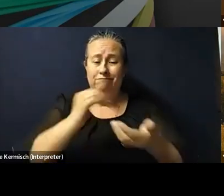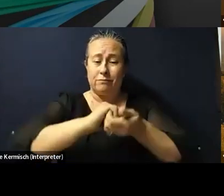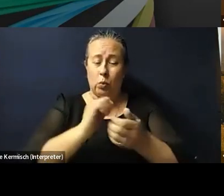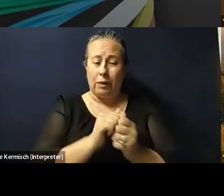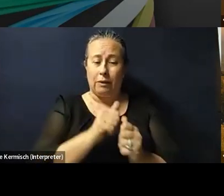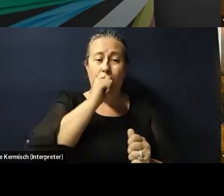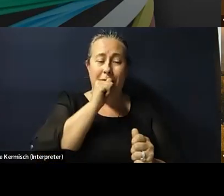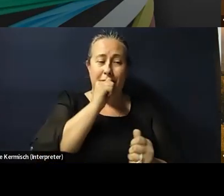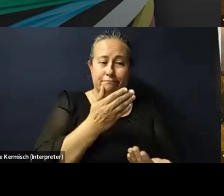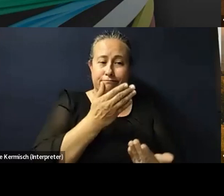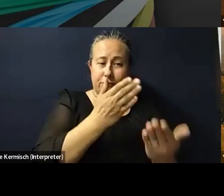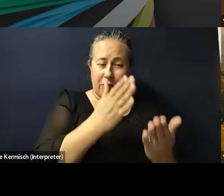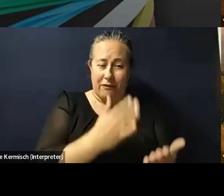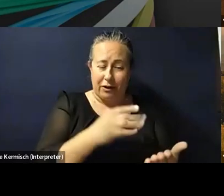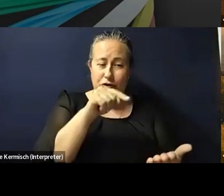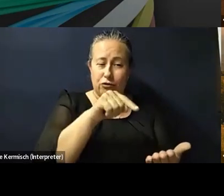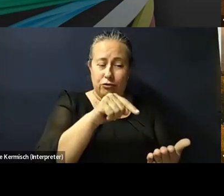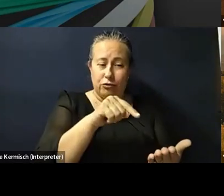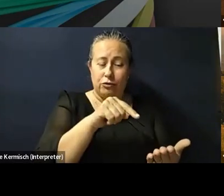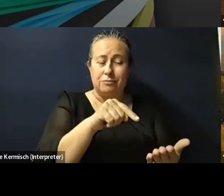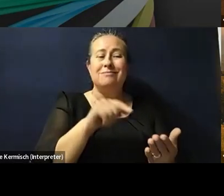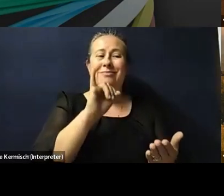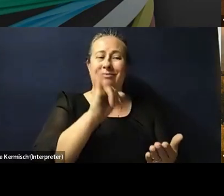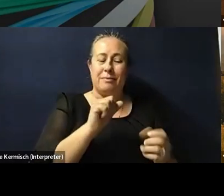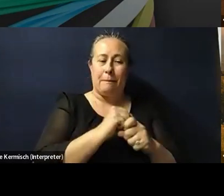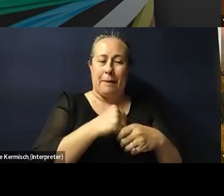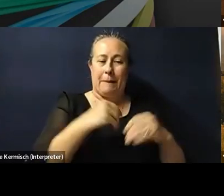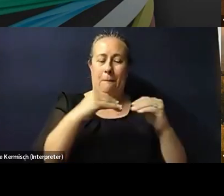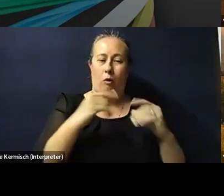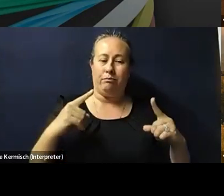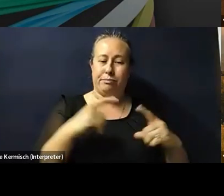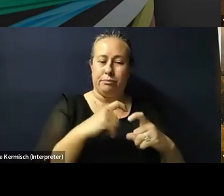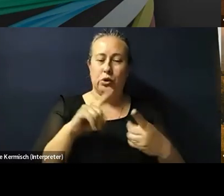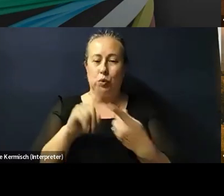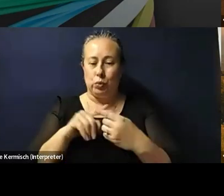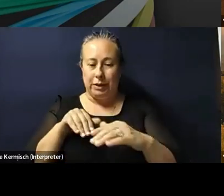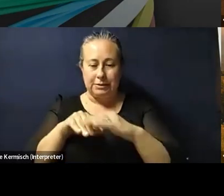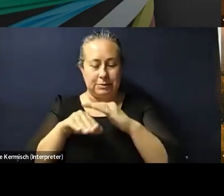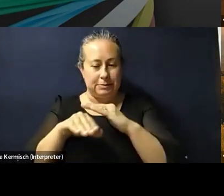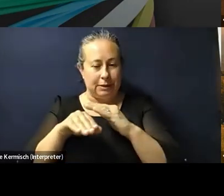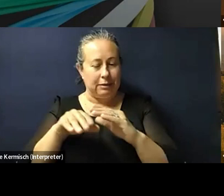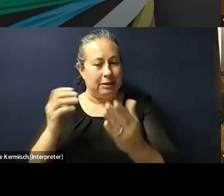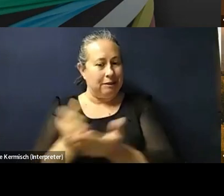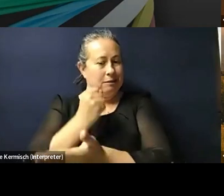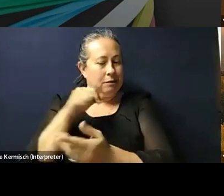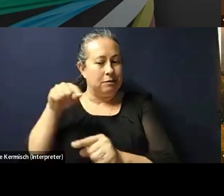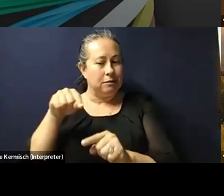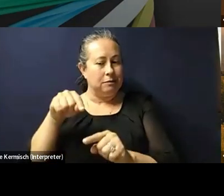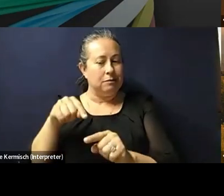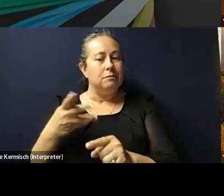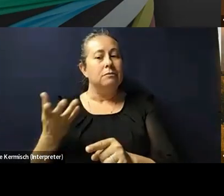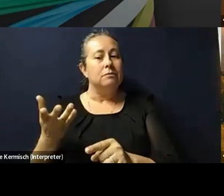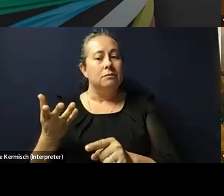complicates accessibility to accessing